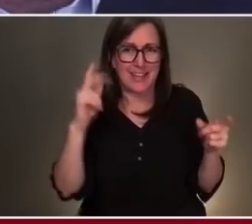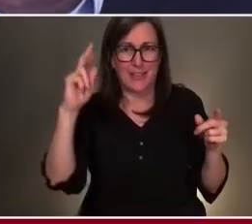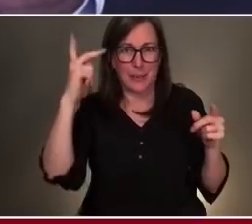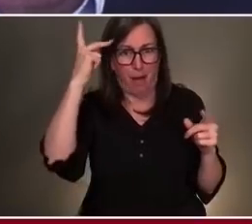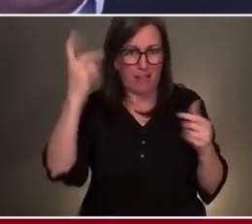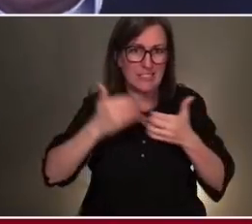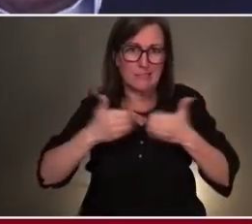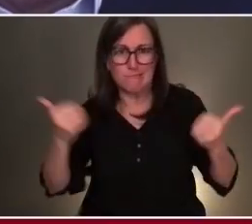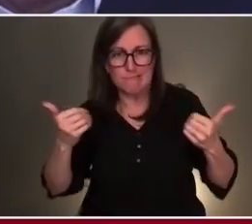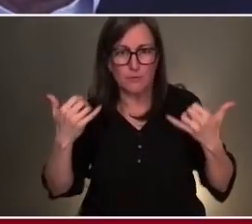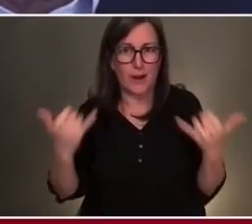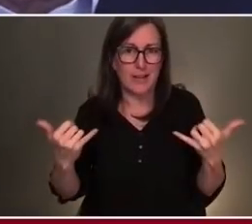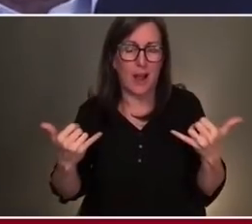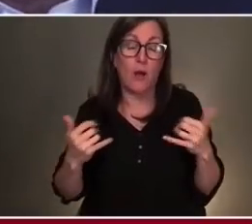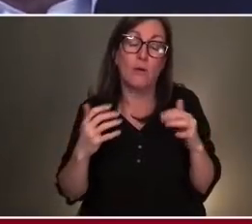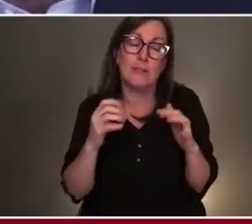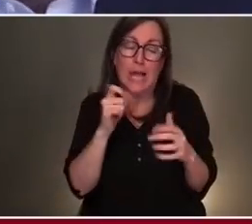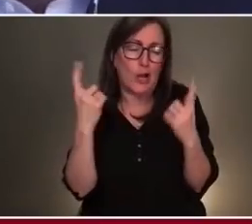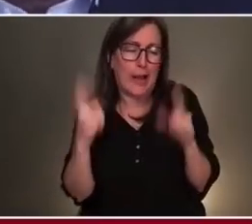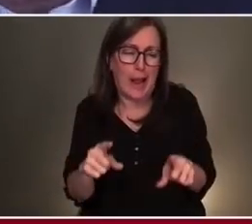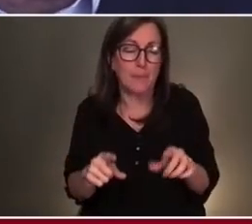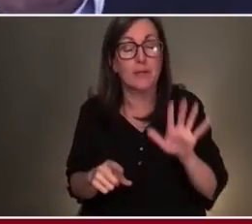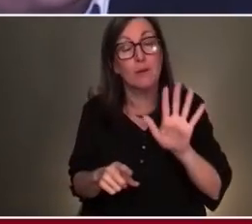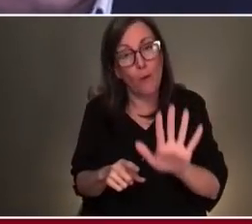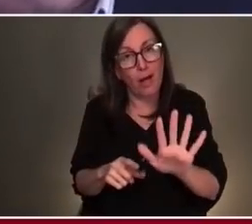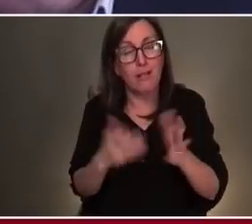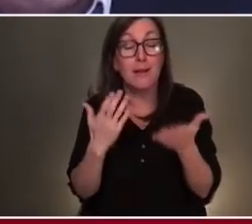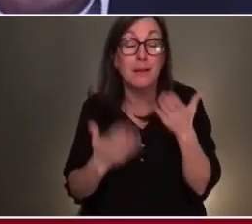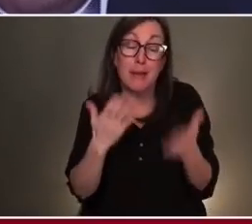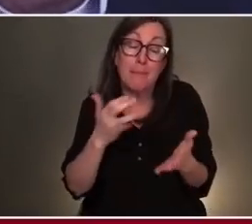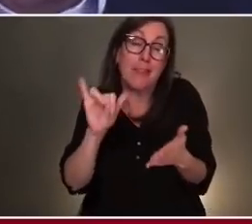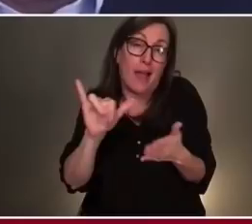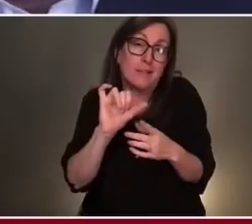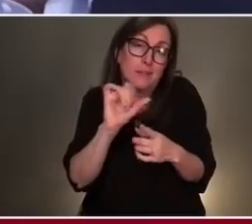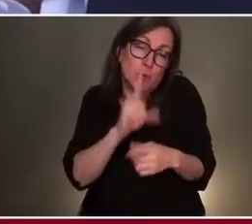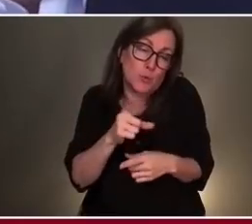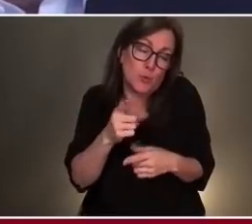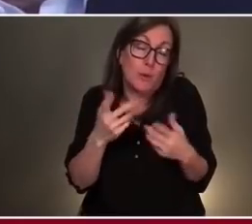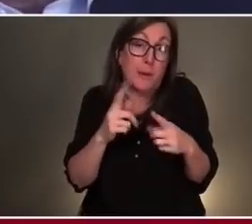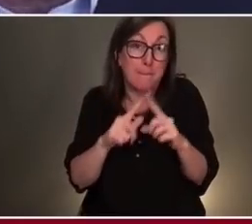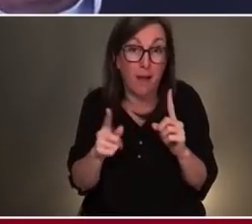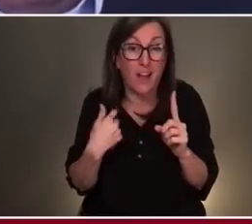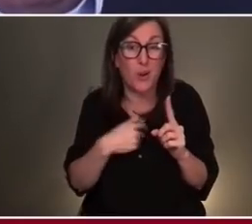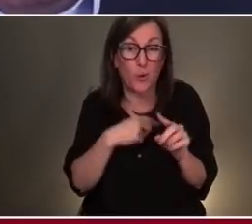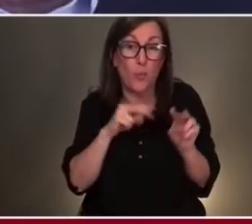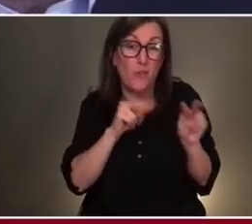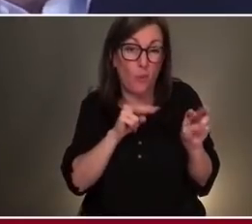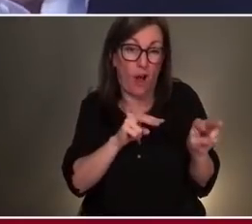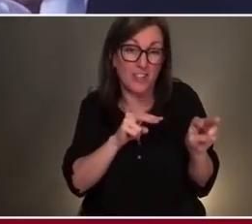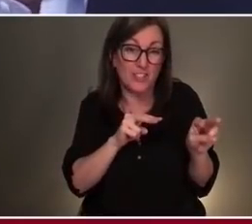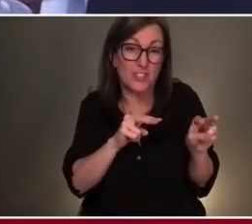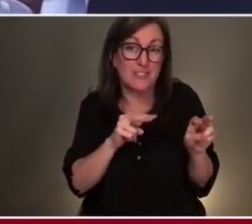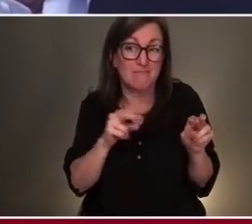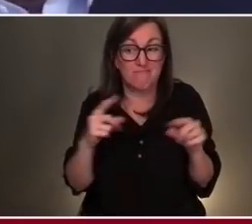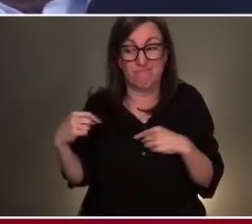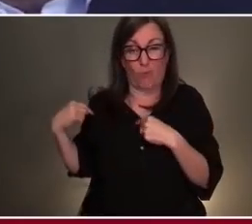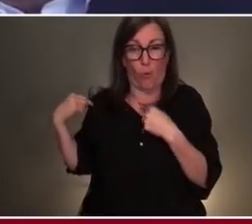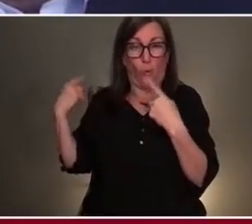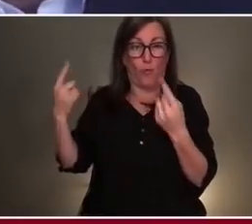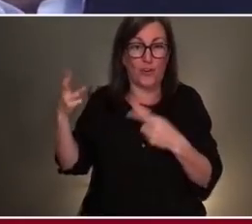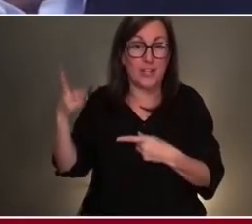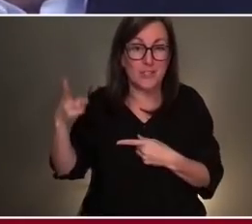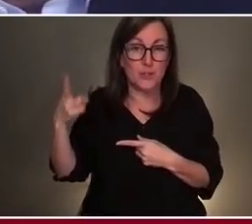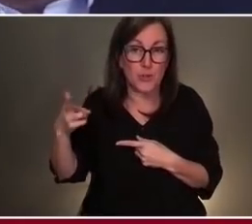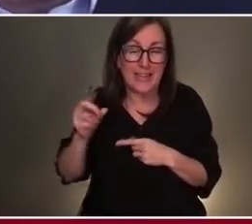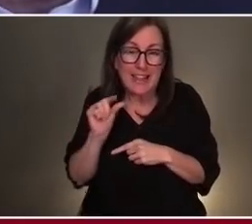that's not going to happen. Well, you know, I, that may be the case, but we've watched over the course of our history, little